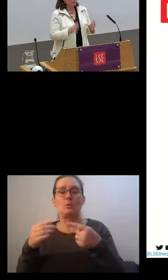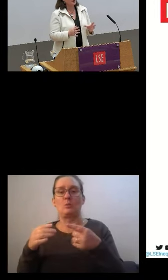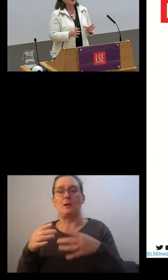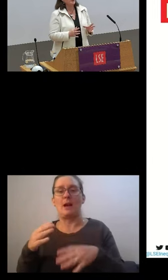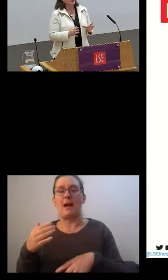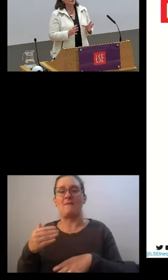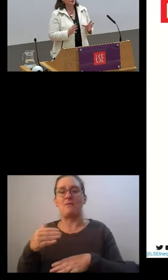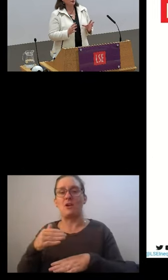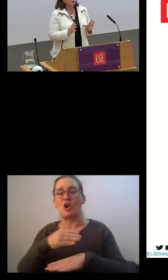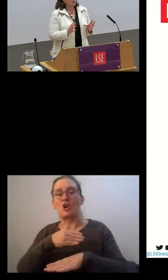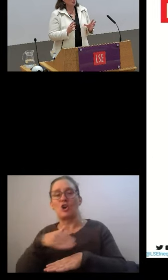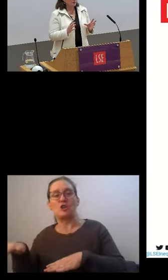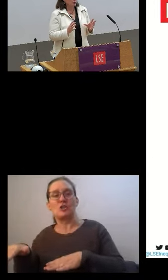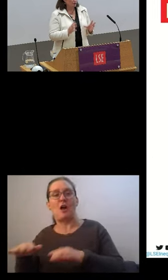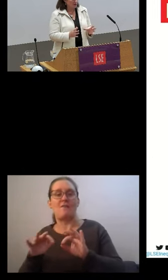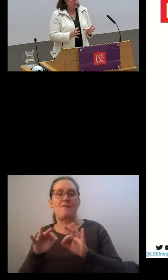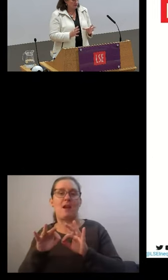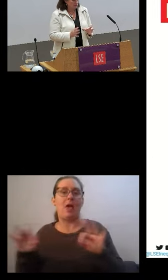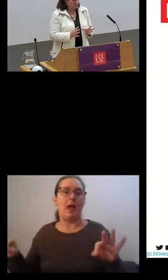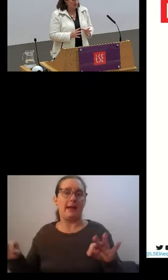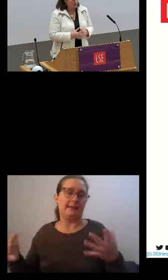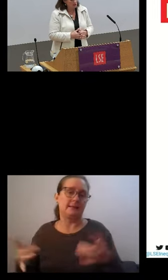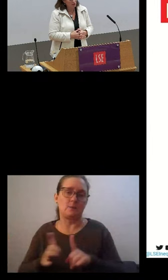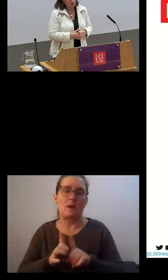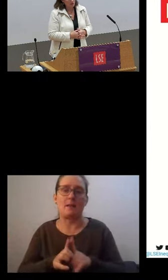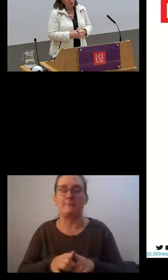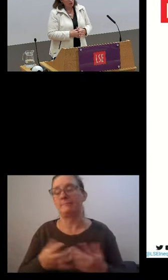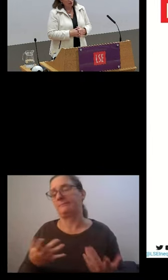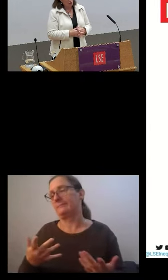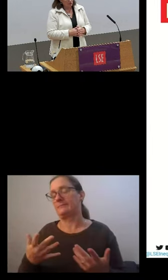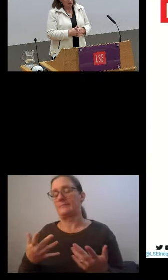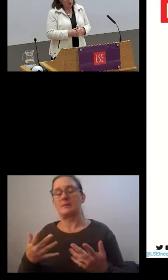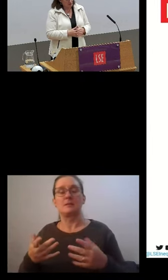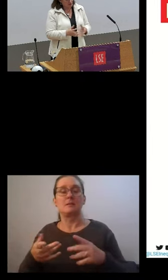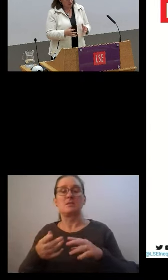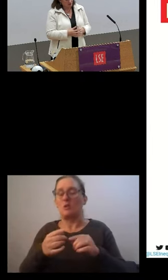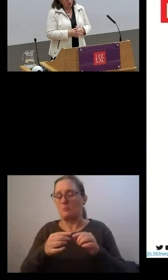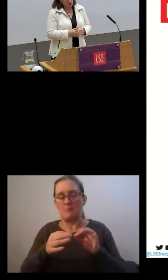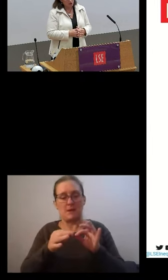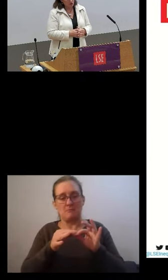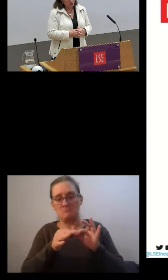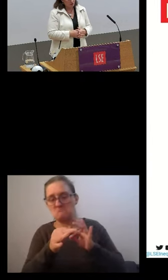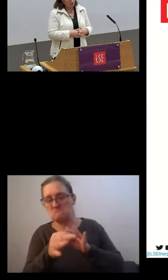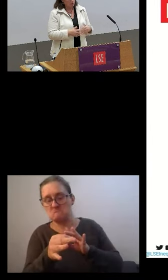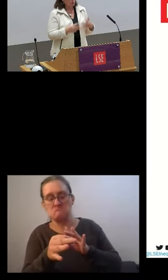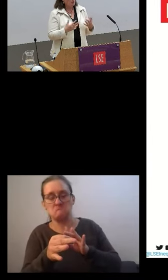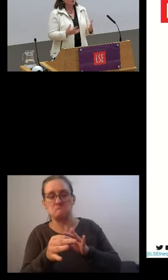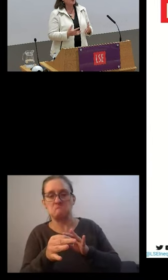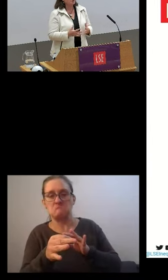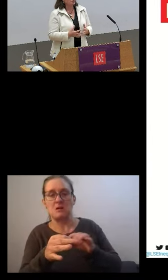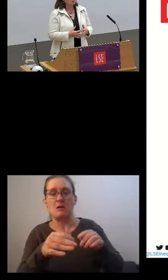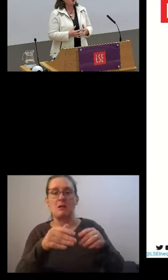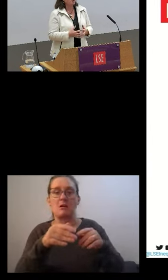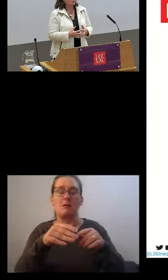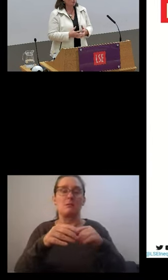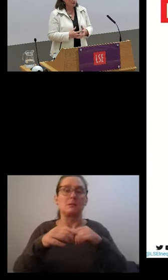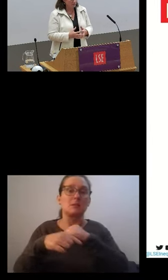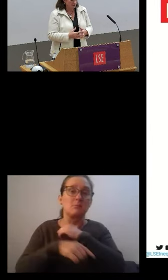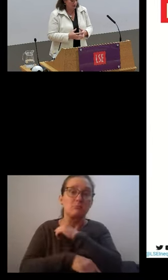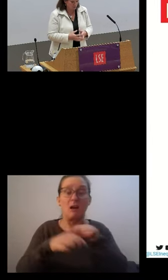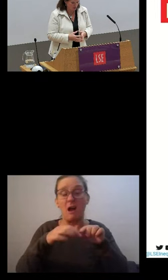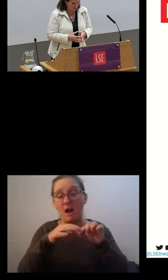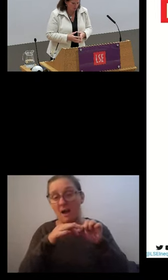But if you are defined, if you are deprived in one dimension of this measure that I'm going to show you, then we would consider you to be